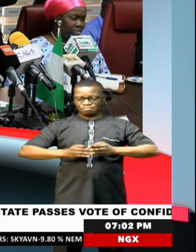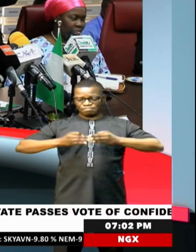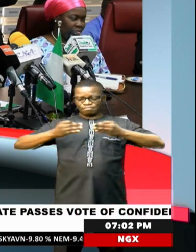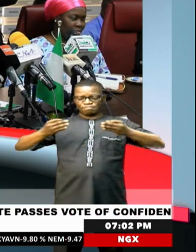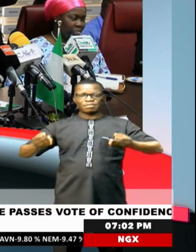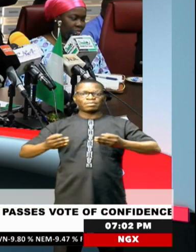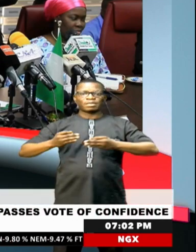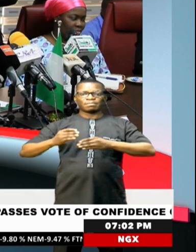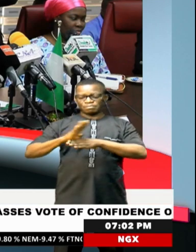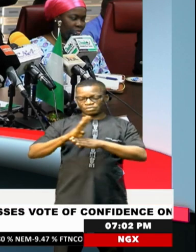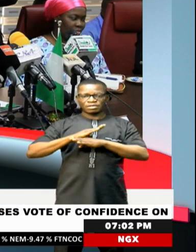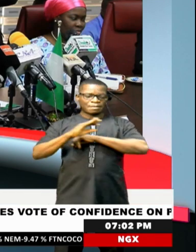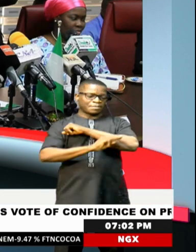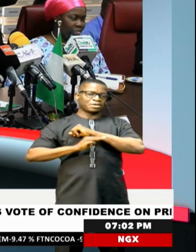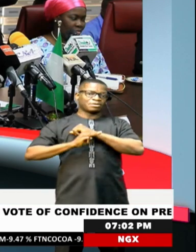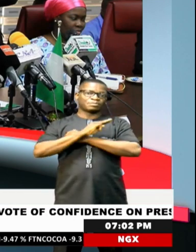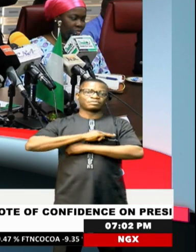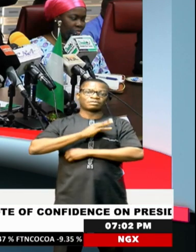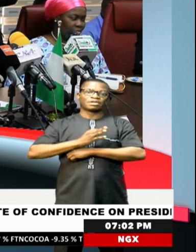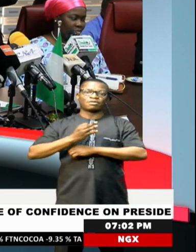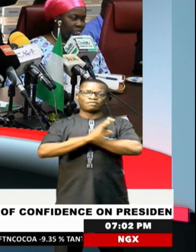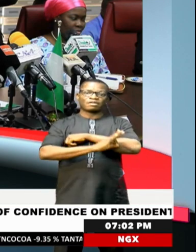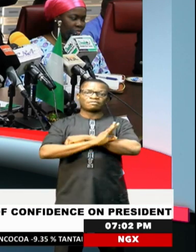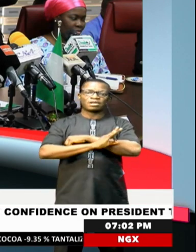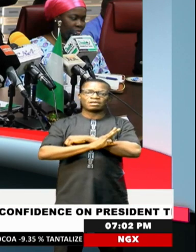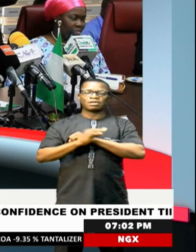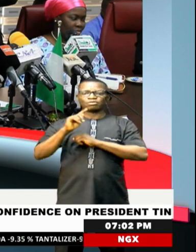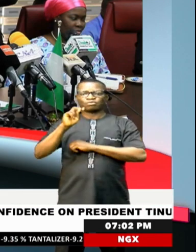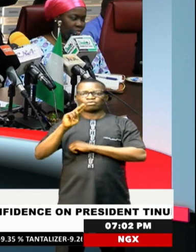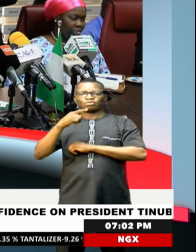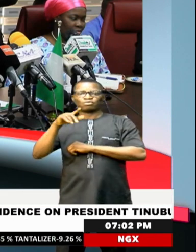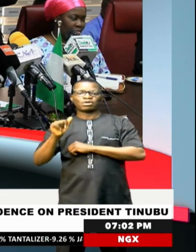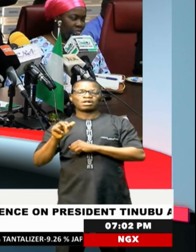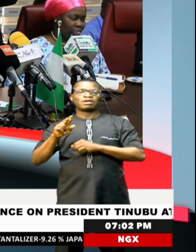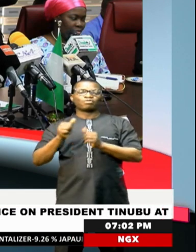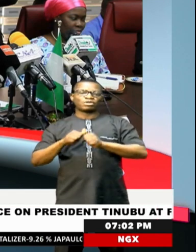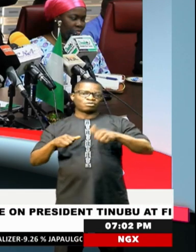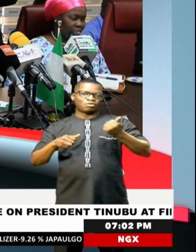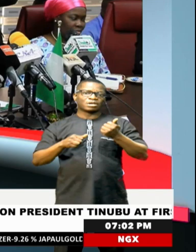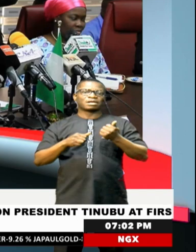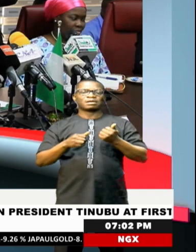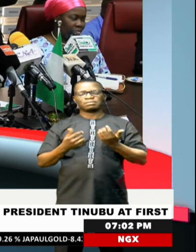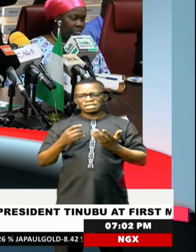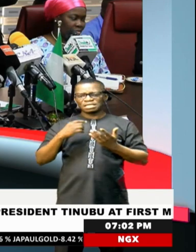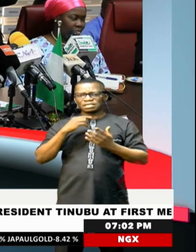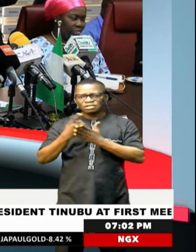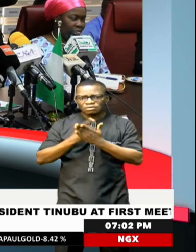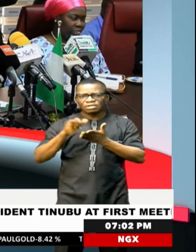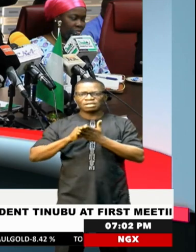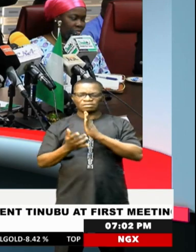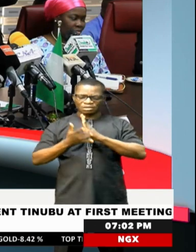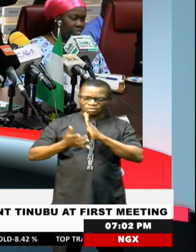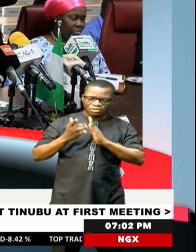Minister of Foreign Affairs, Yusuf Tugur, who hosted his counterparts from the five countries, said technology transfer, particularly